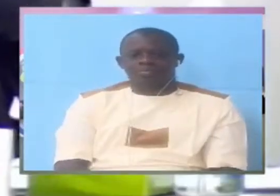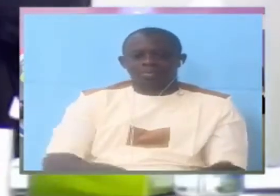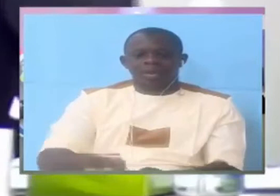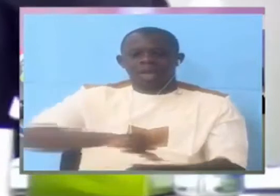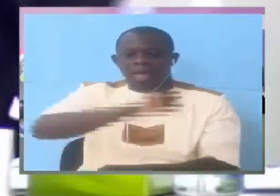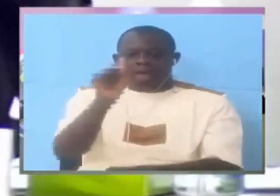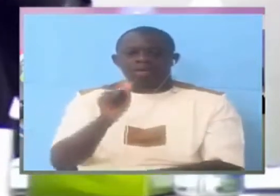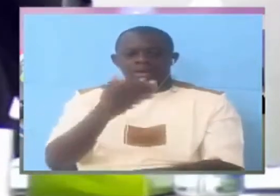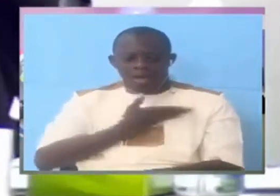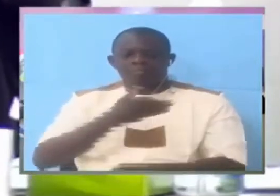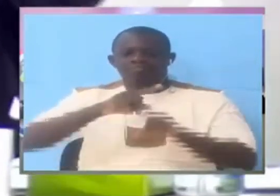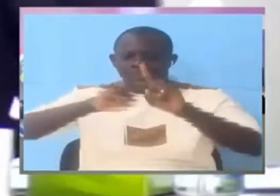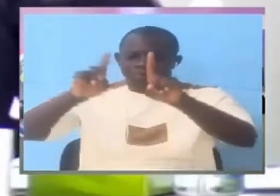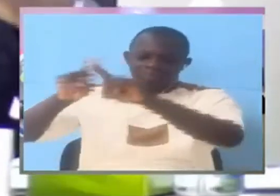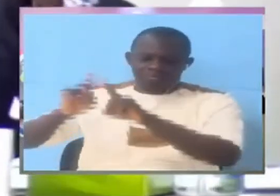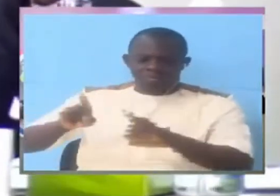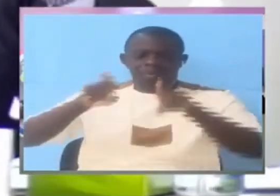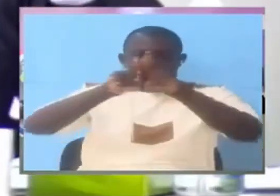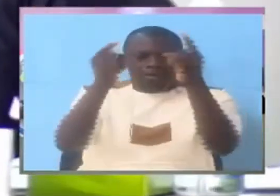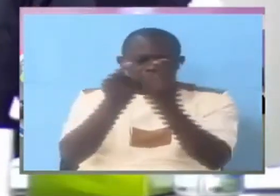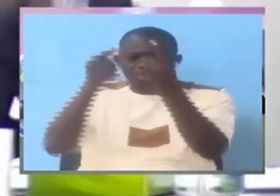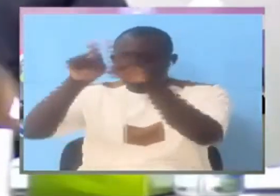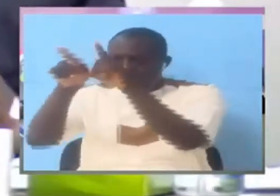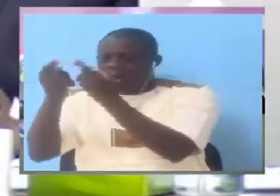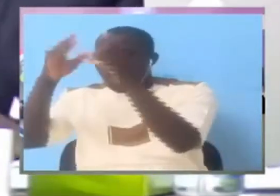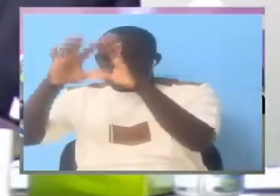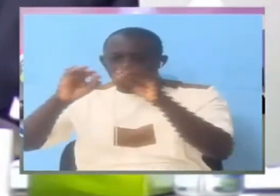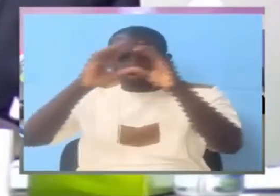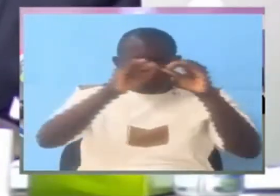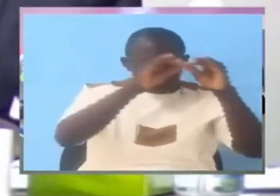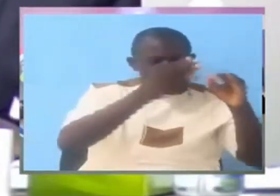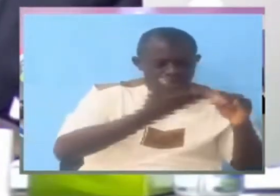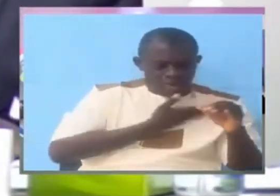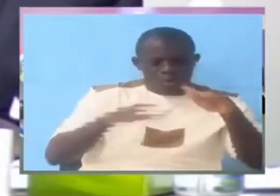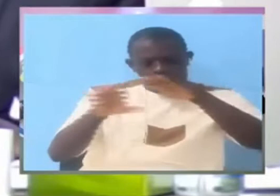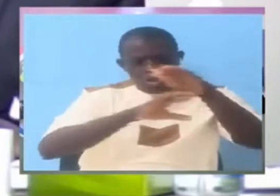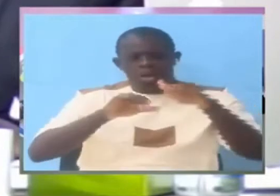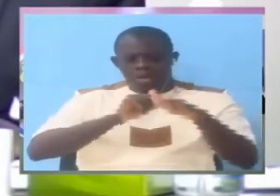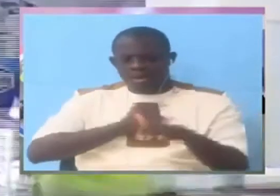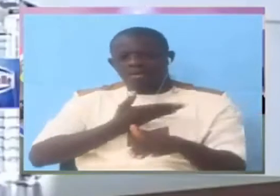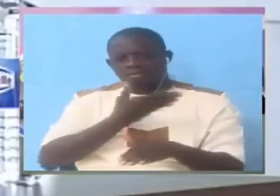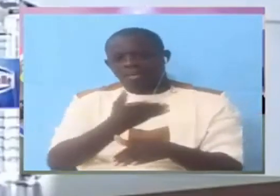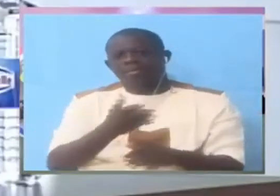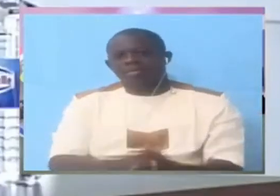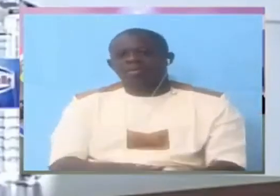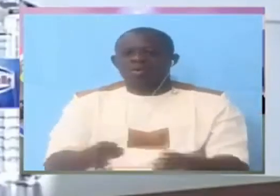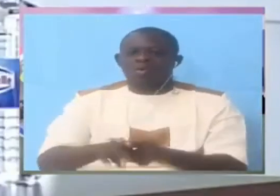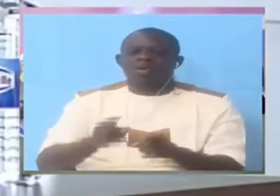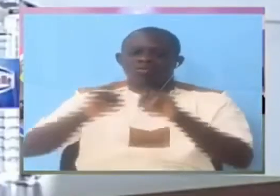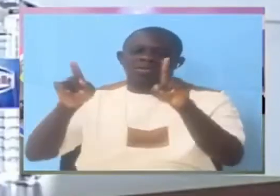And then there are units below these departments. All sections. All